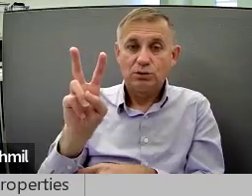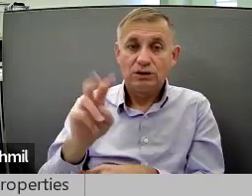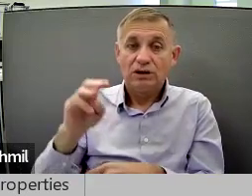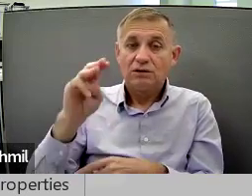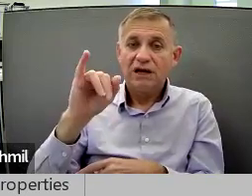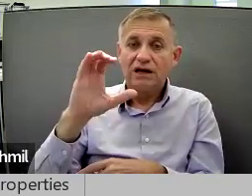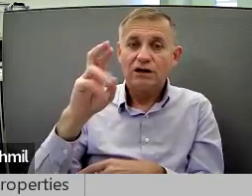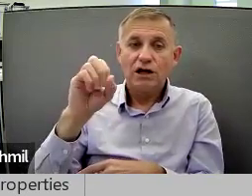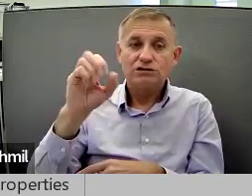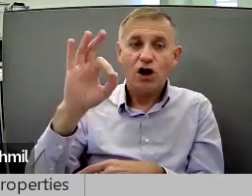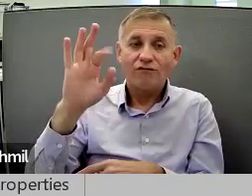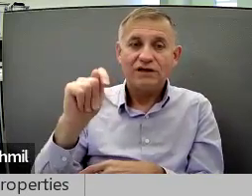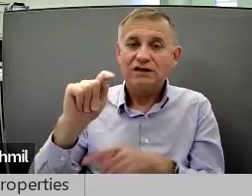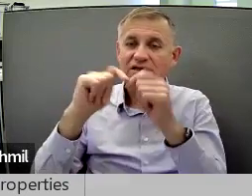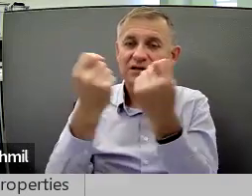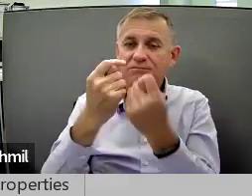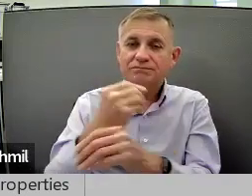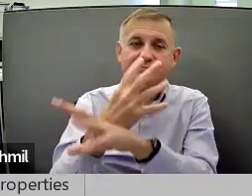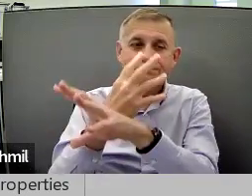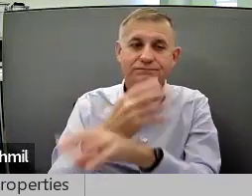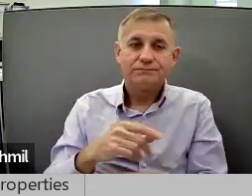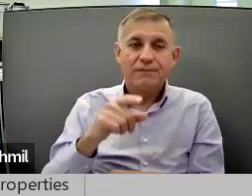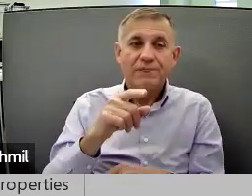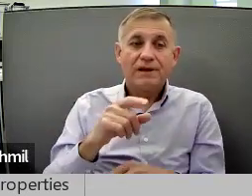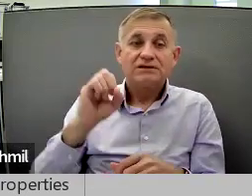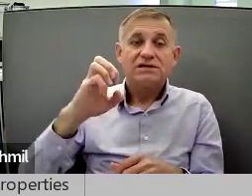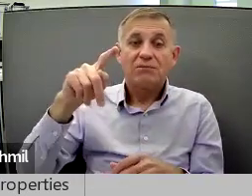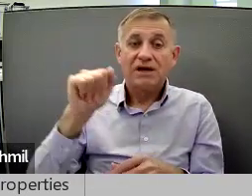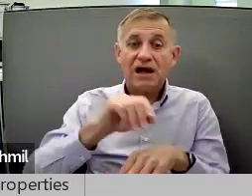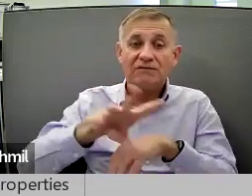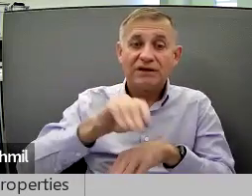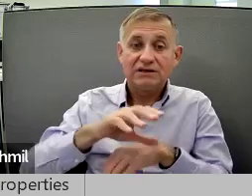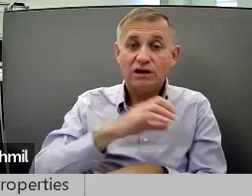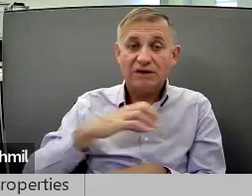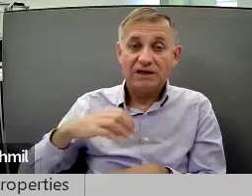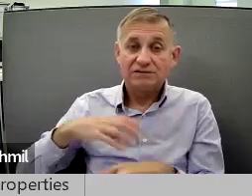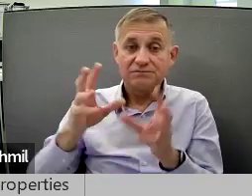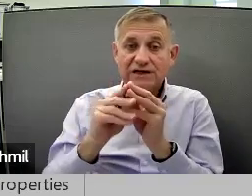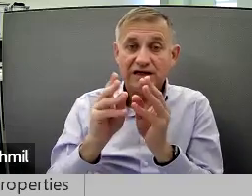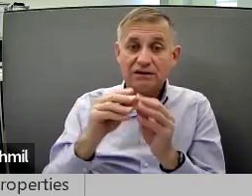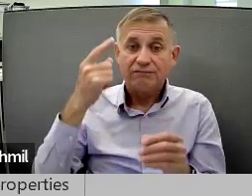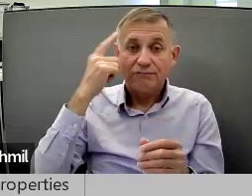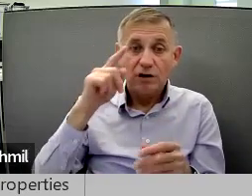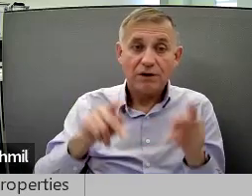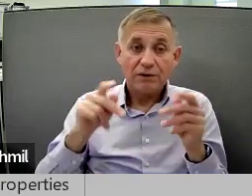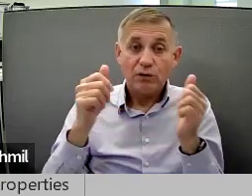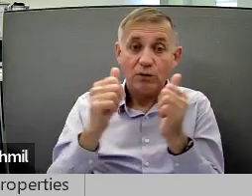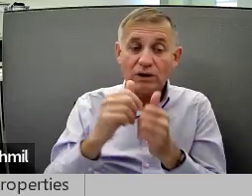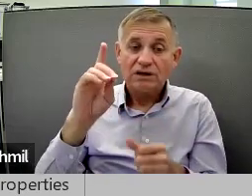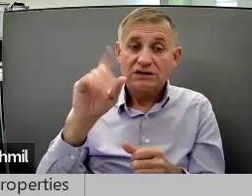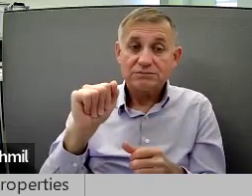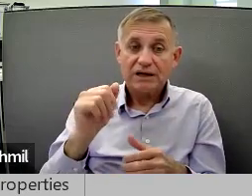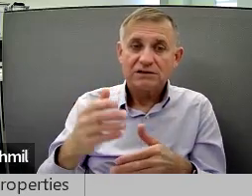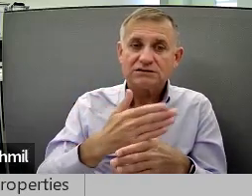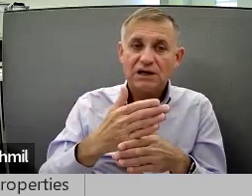to 2 p.m. on Microsoft Teams. The SEPTA Advisory Committee meeting is for